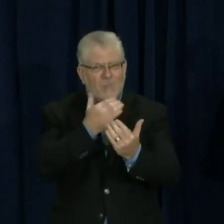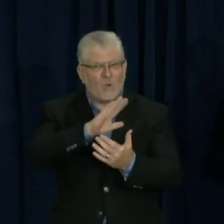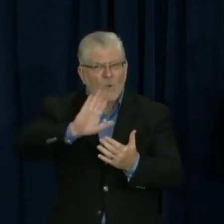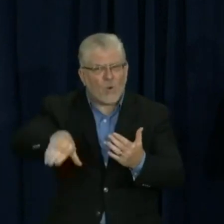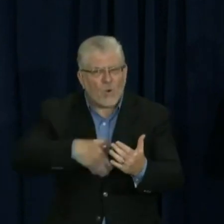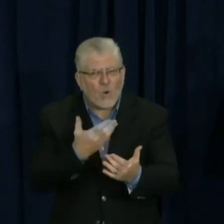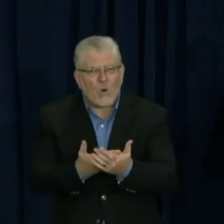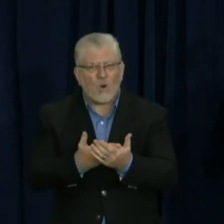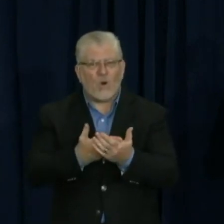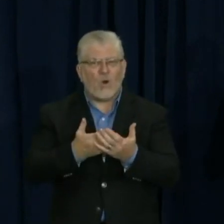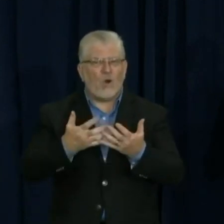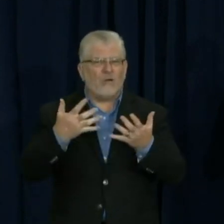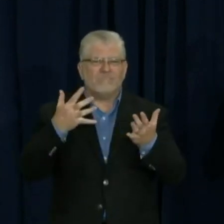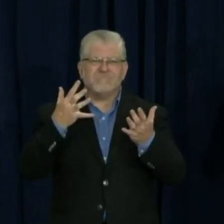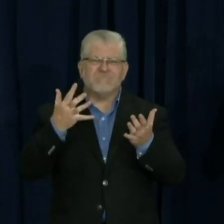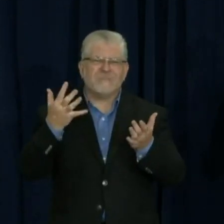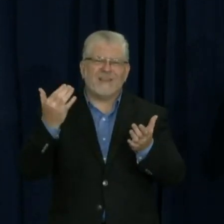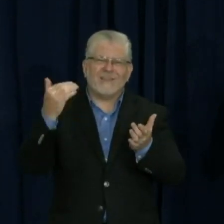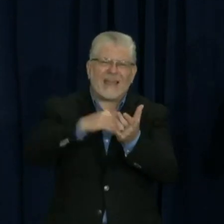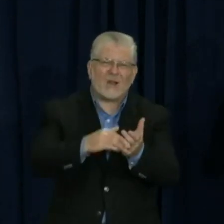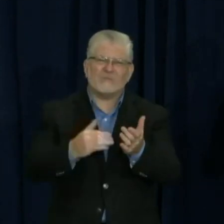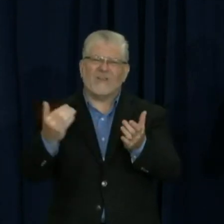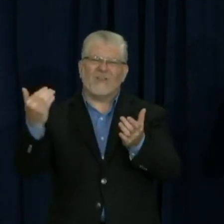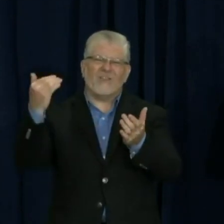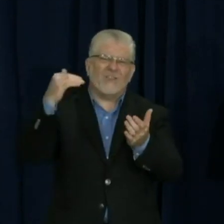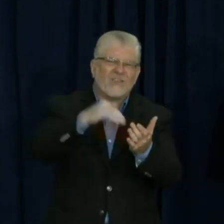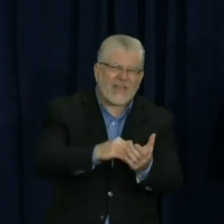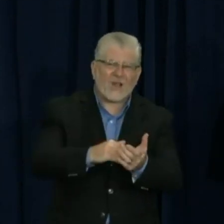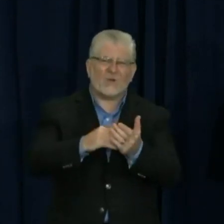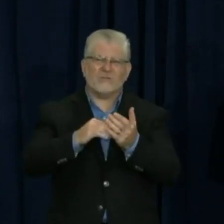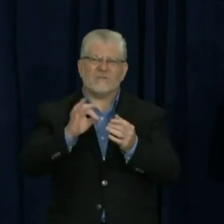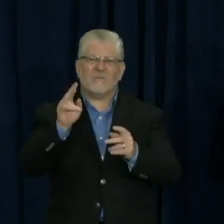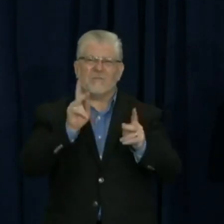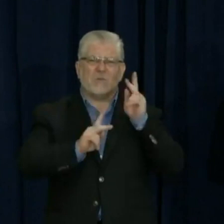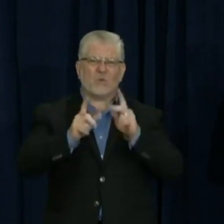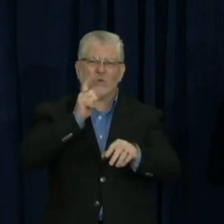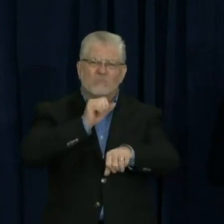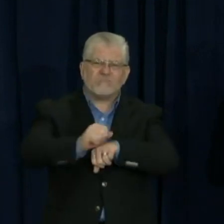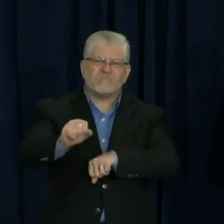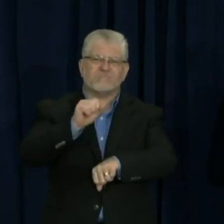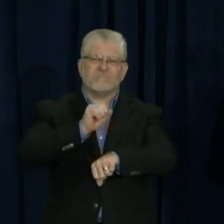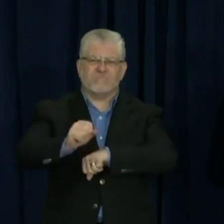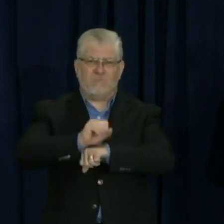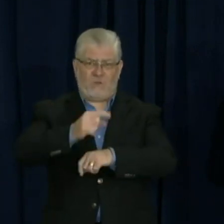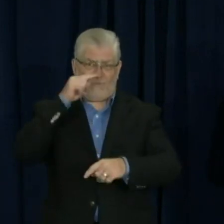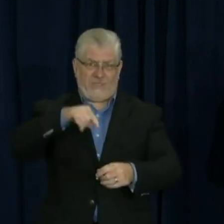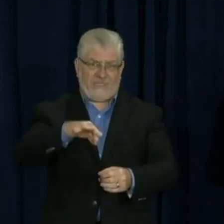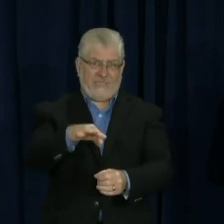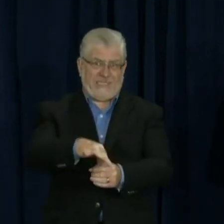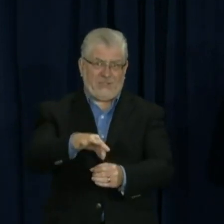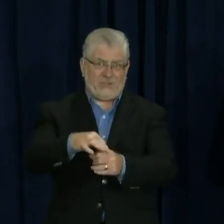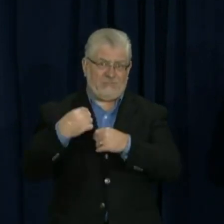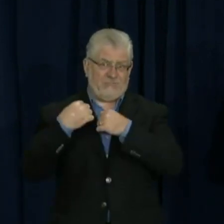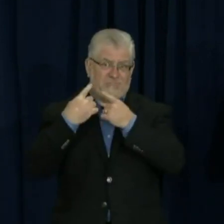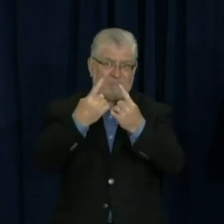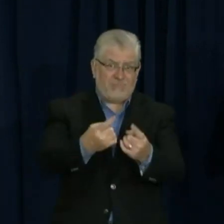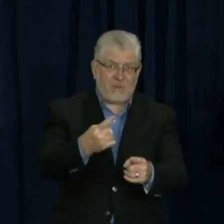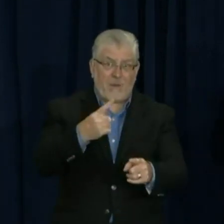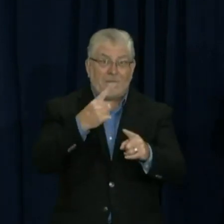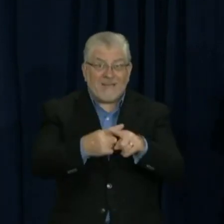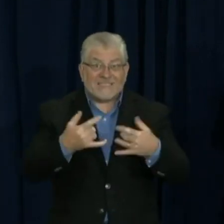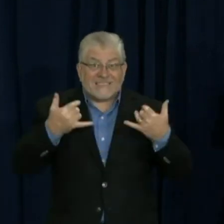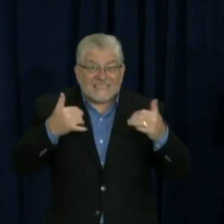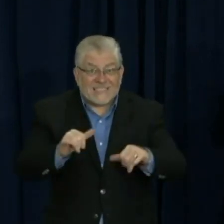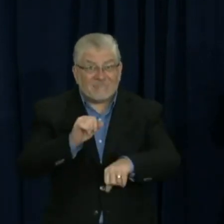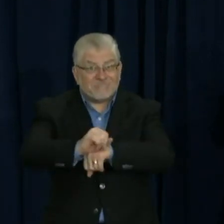thousands, if not hundreds of thousands, of election workers that were – were and are still involved in the process